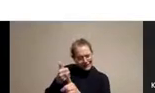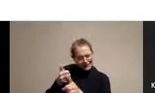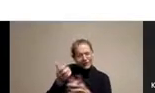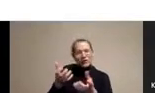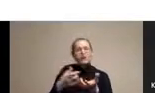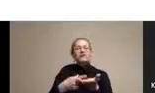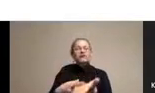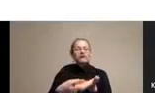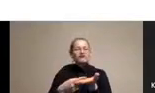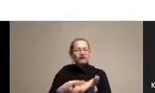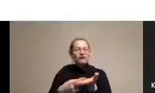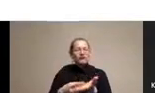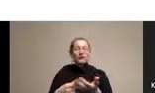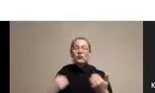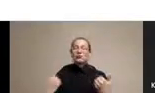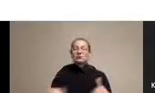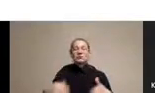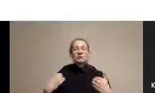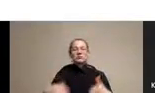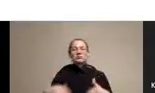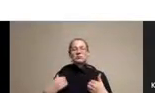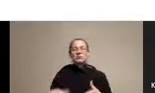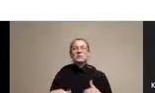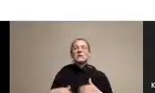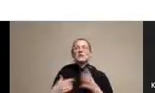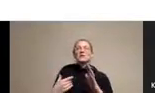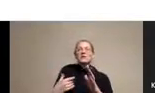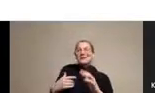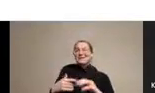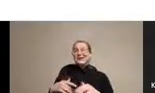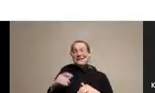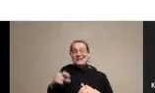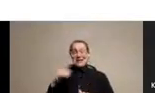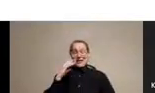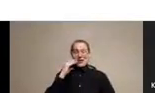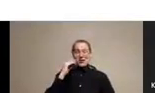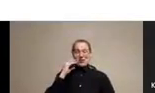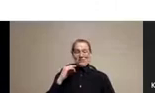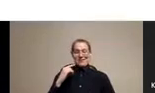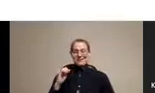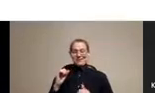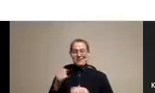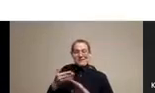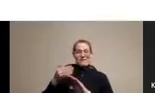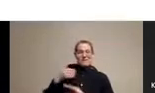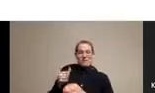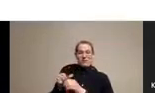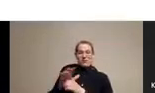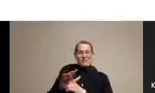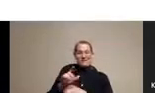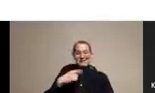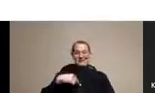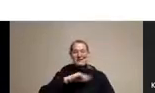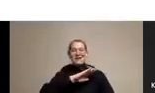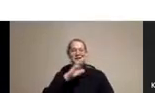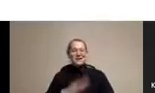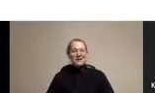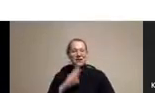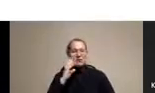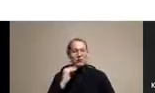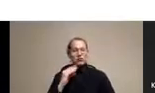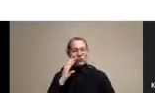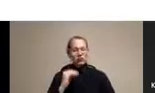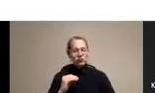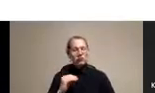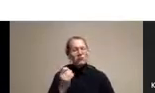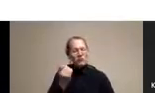sentinel pandemic of our lifetimes. Everybody here in this room, we haven't lived through a pandemic this big, but it's important to remember that this is part of a long line of